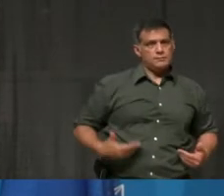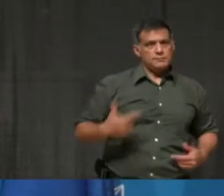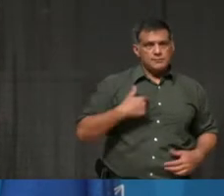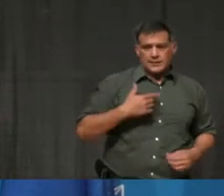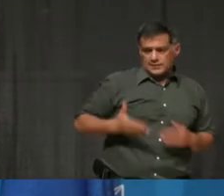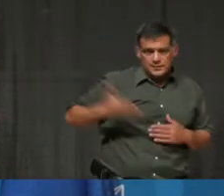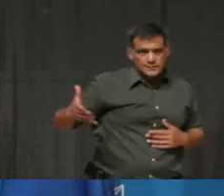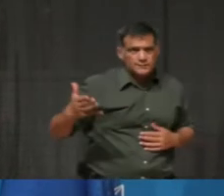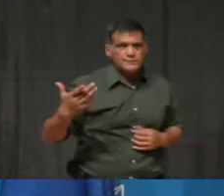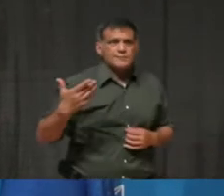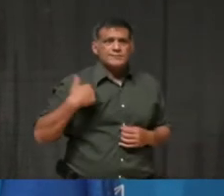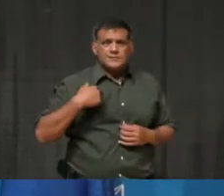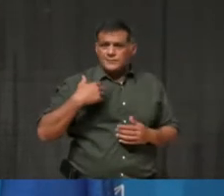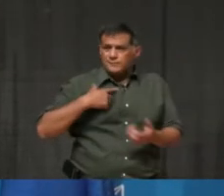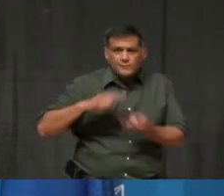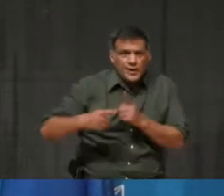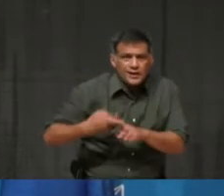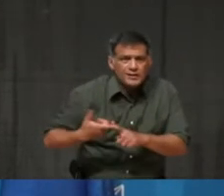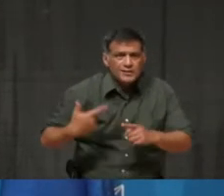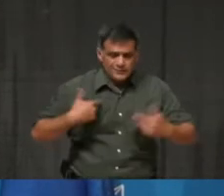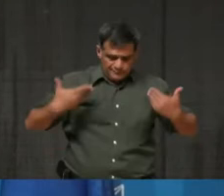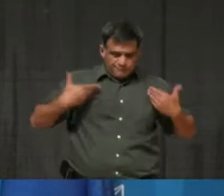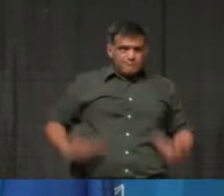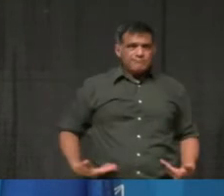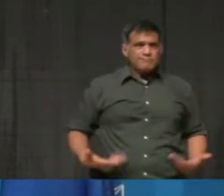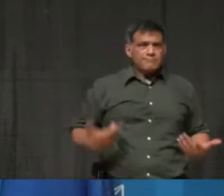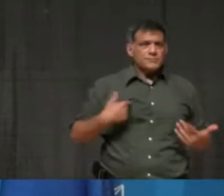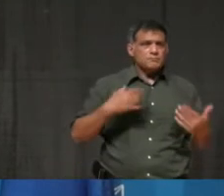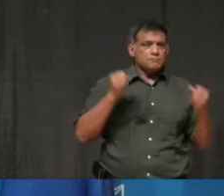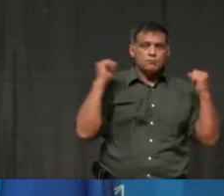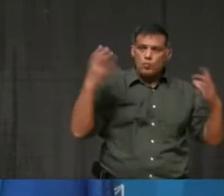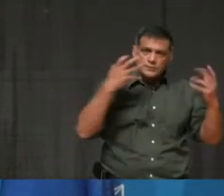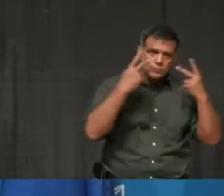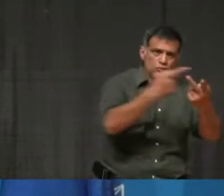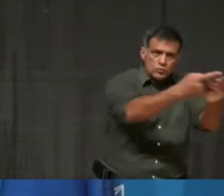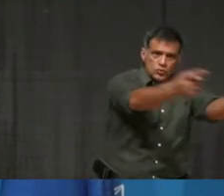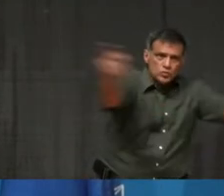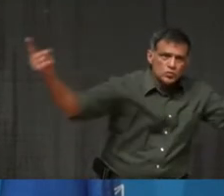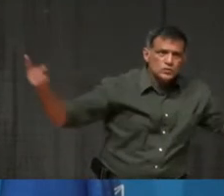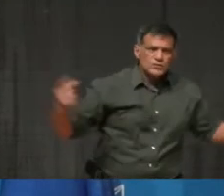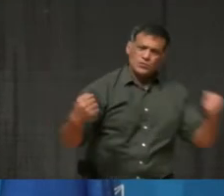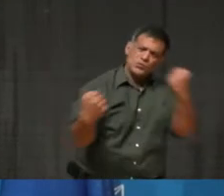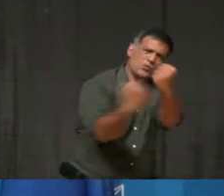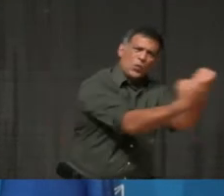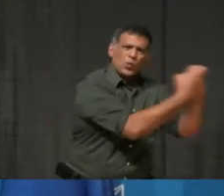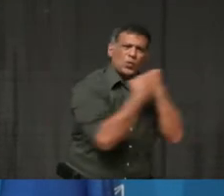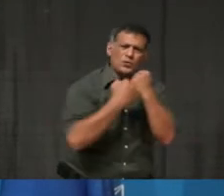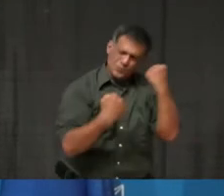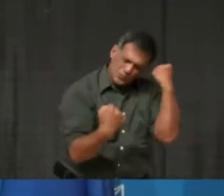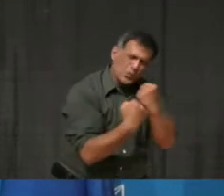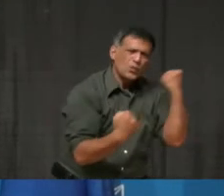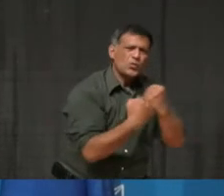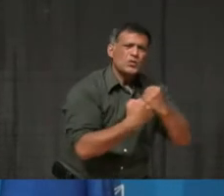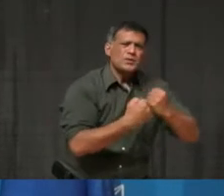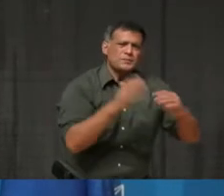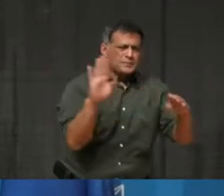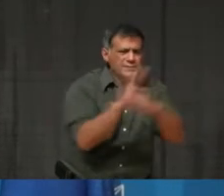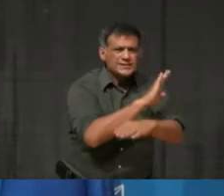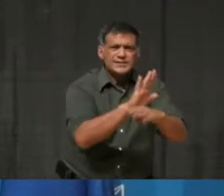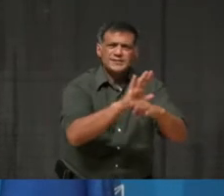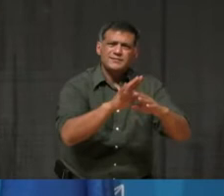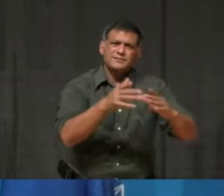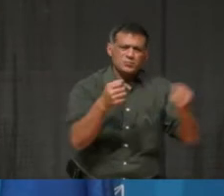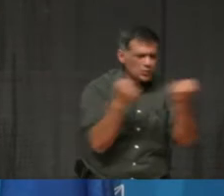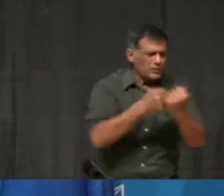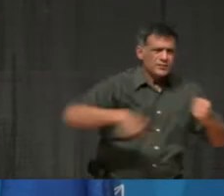I'm looking for all of us to consider how important it is to rally behind the small businesses, and the communities that make up